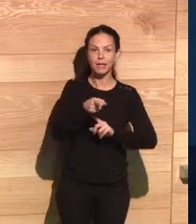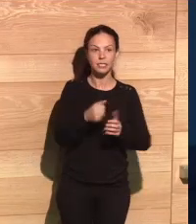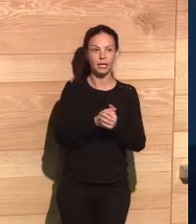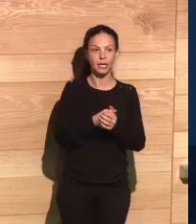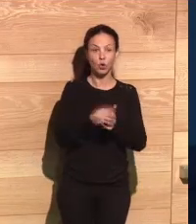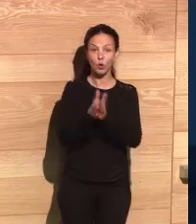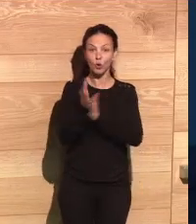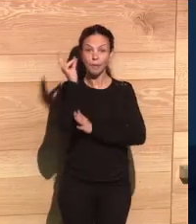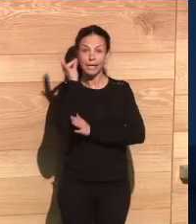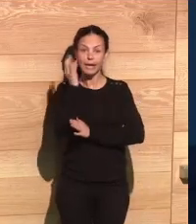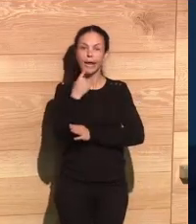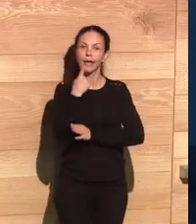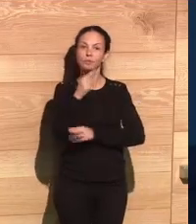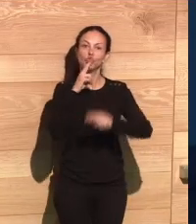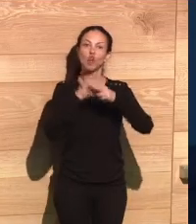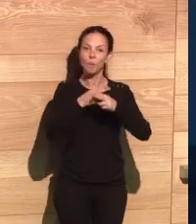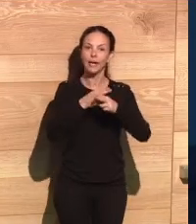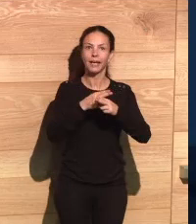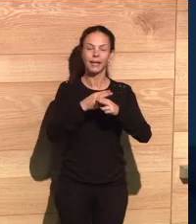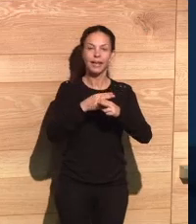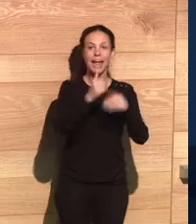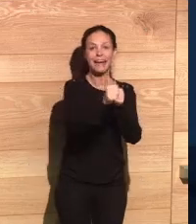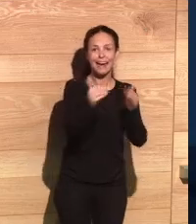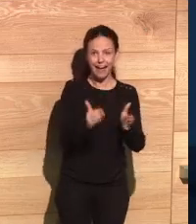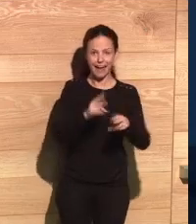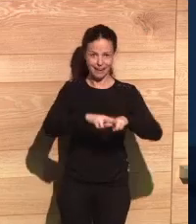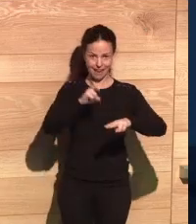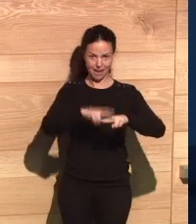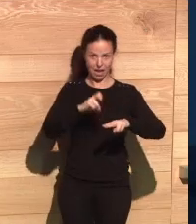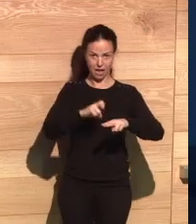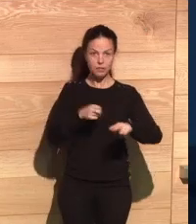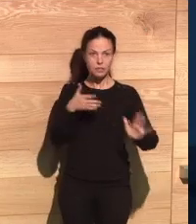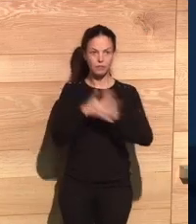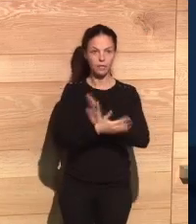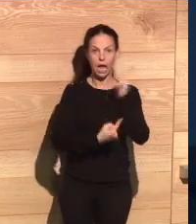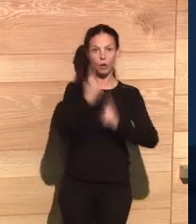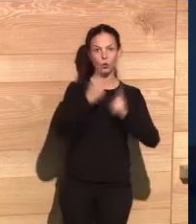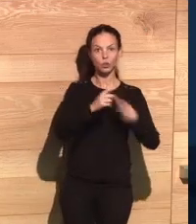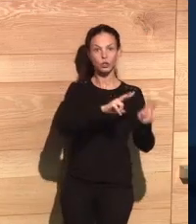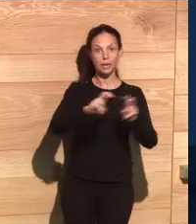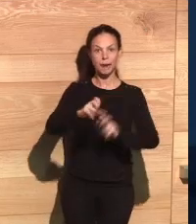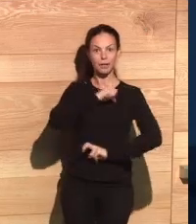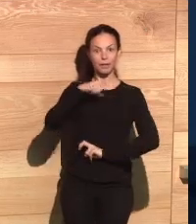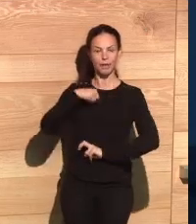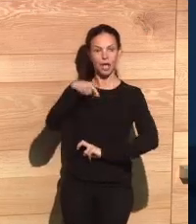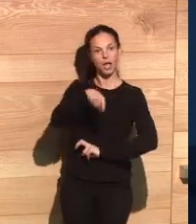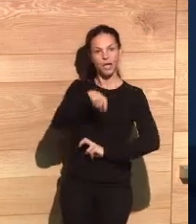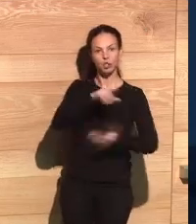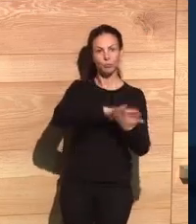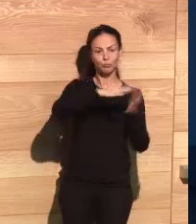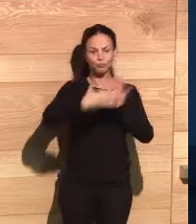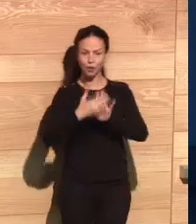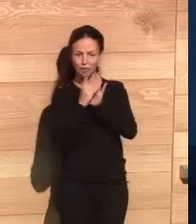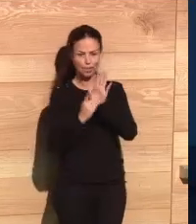different manners. Brenna Rieser has called this the problem of the black box. Certain aspects of